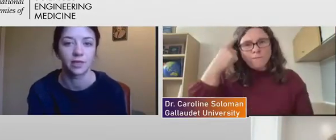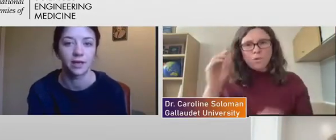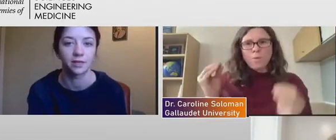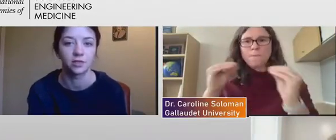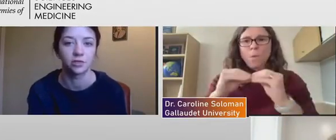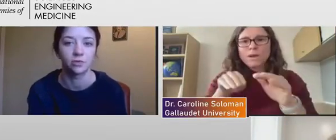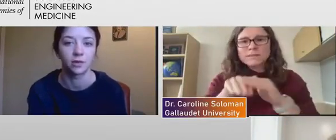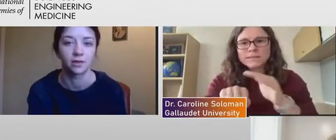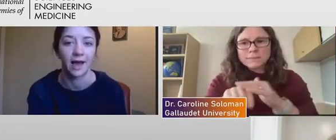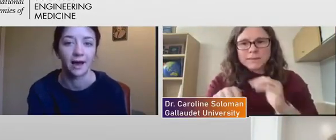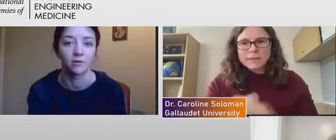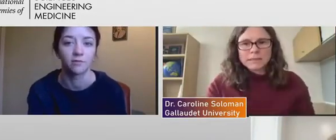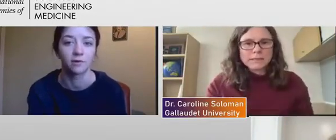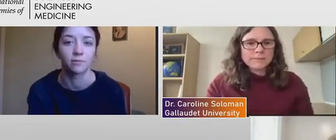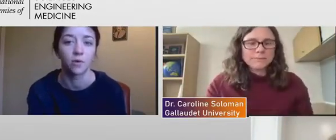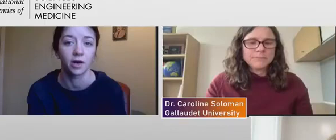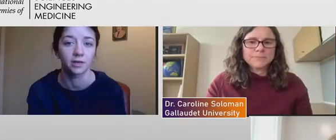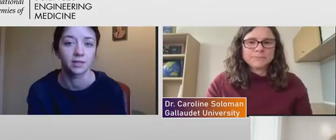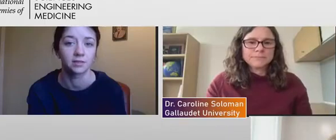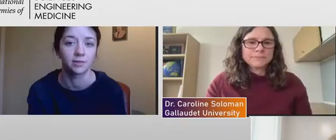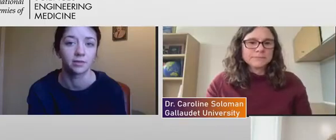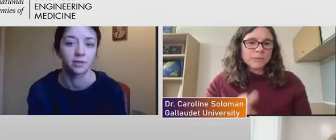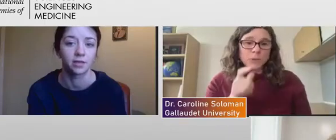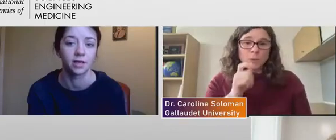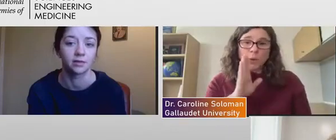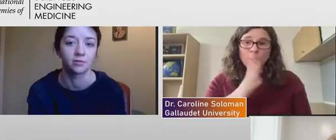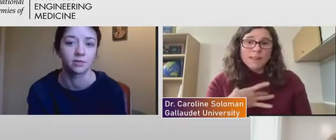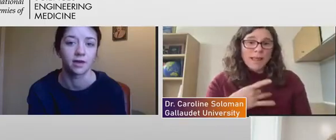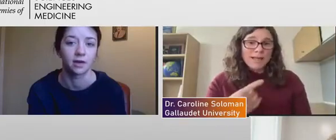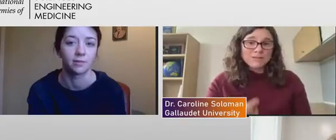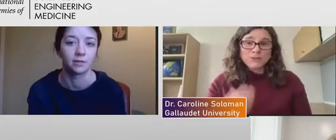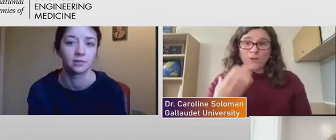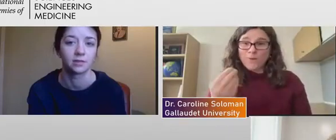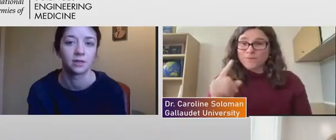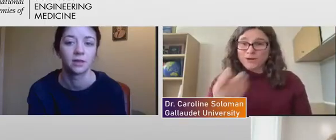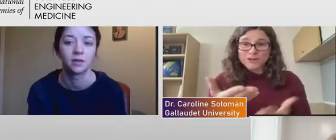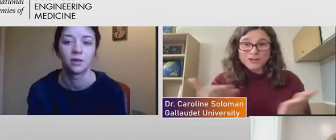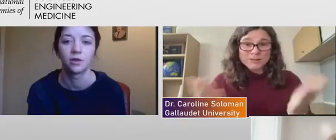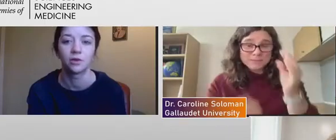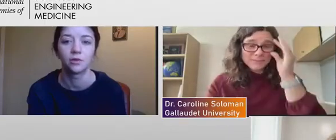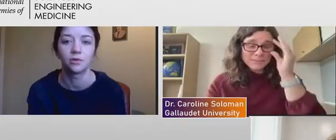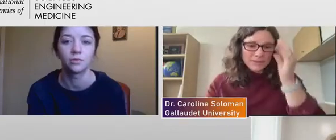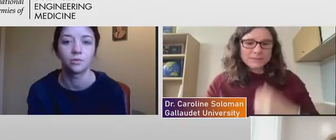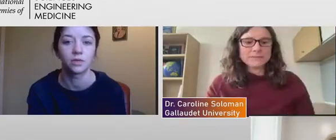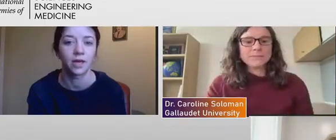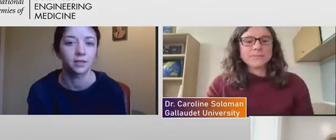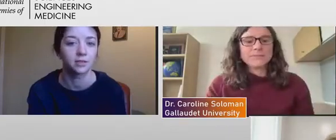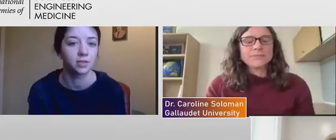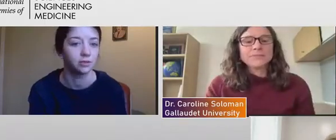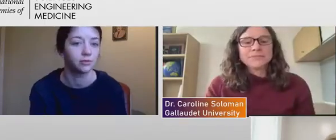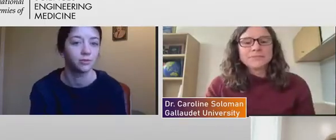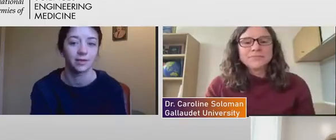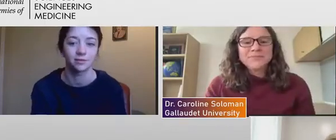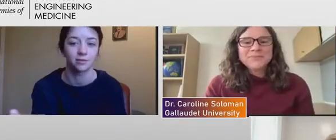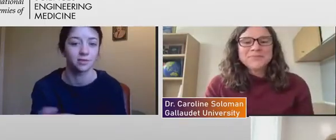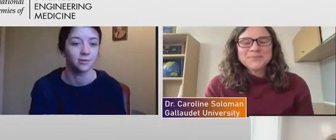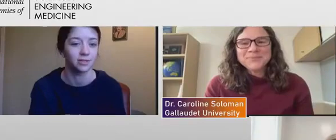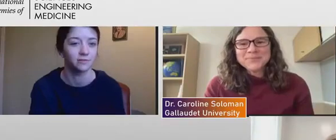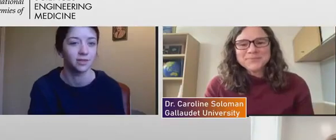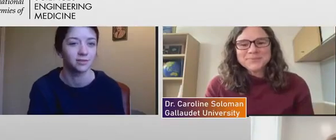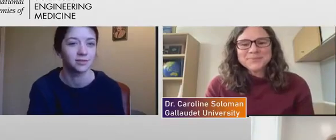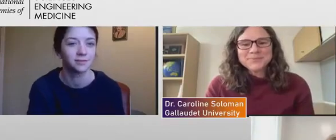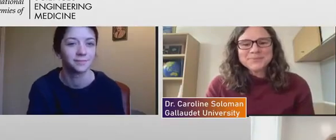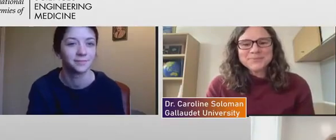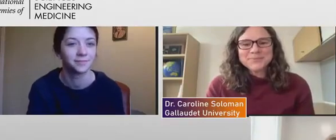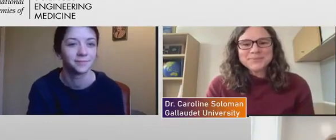be created to allow for more accessibility in those environments? Who would like to answer this